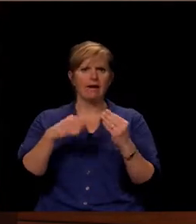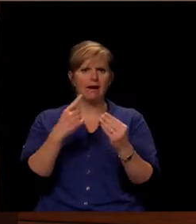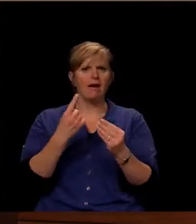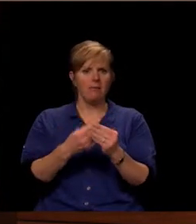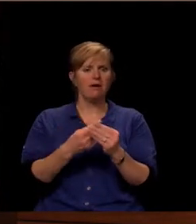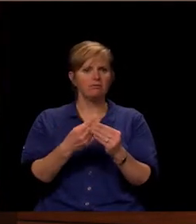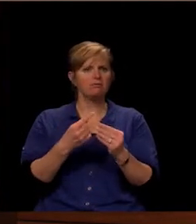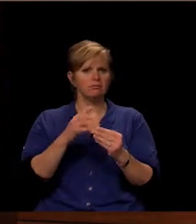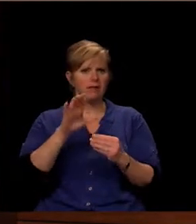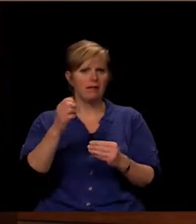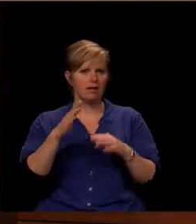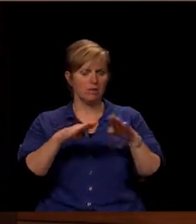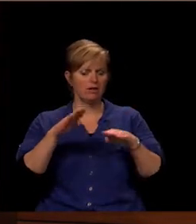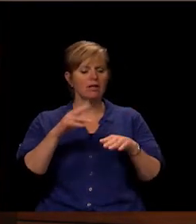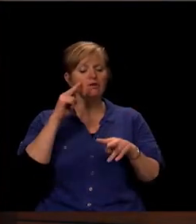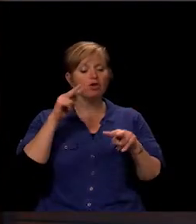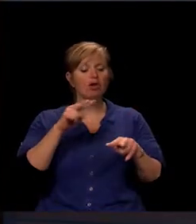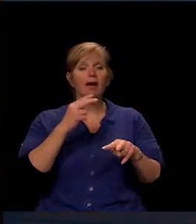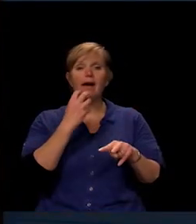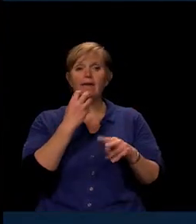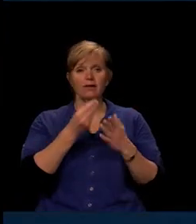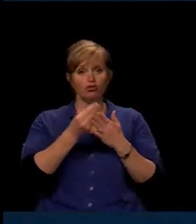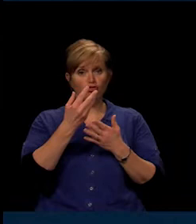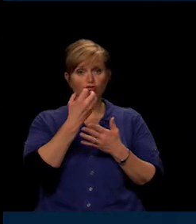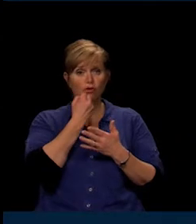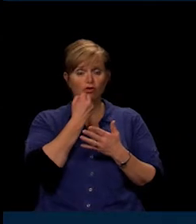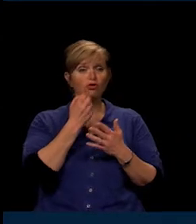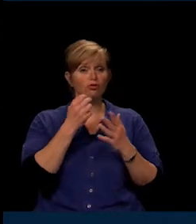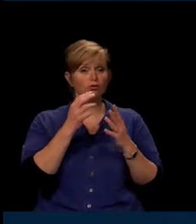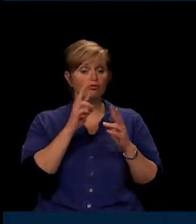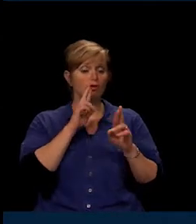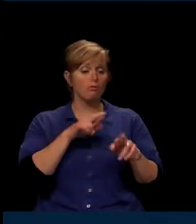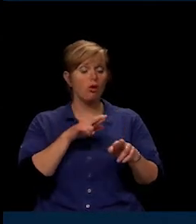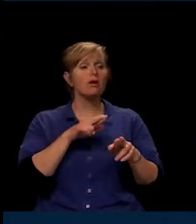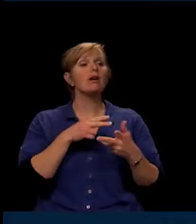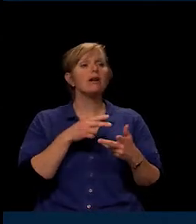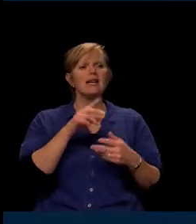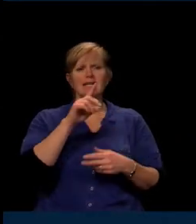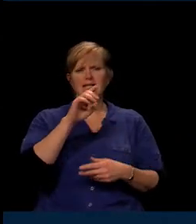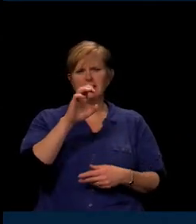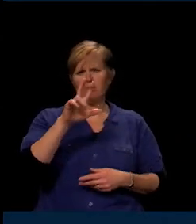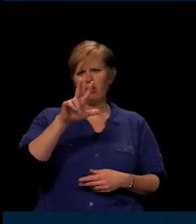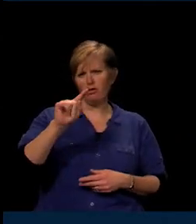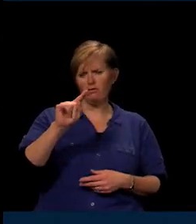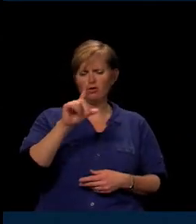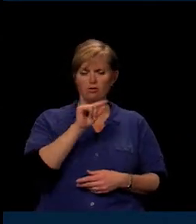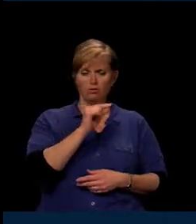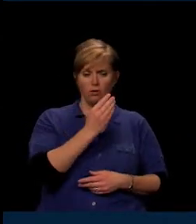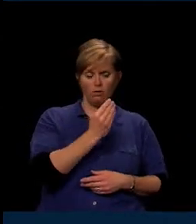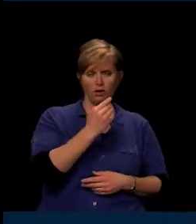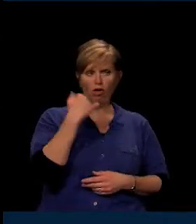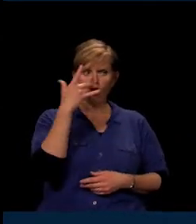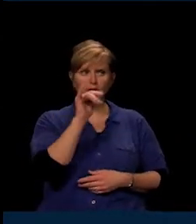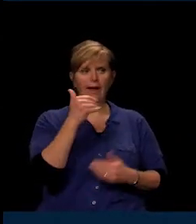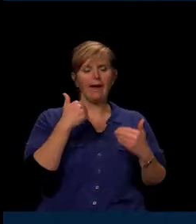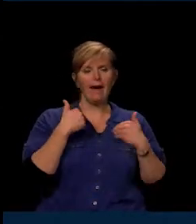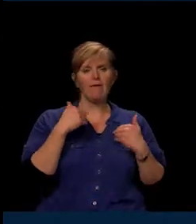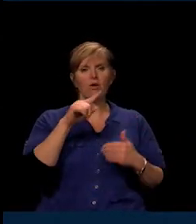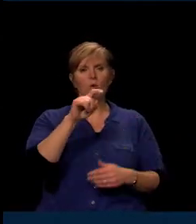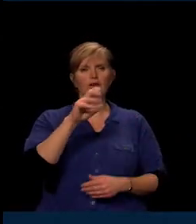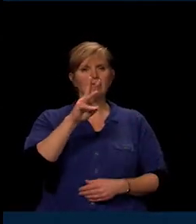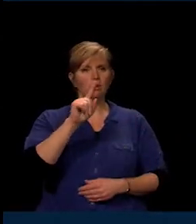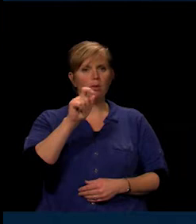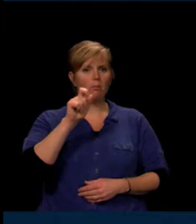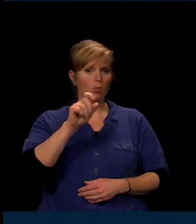our treasurer's report for this evening, on the surface, it appears that as of December 31st of 2014, we have $161.6